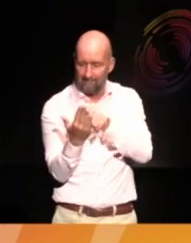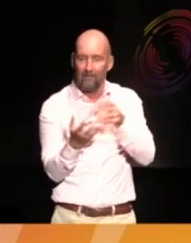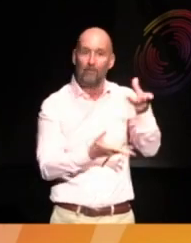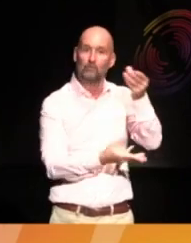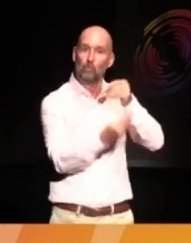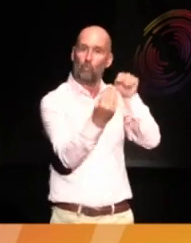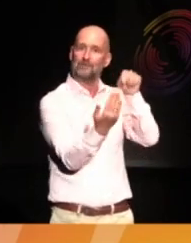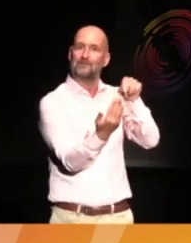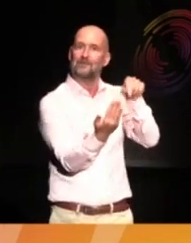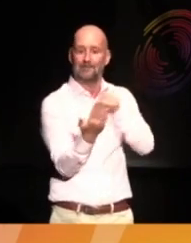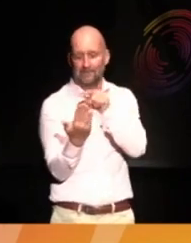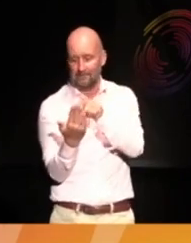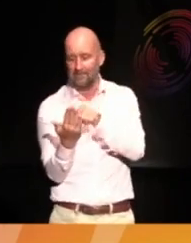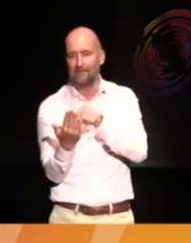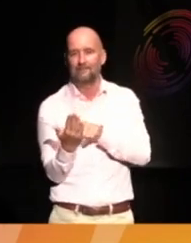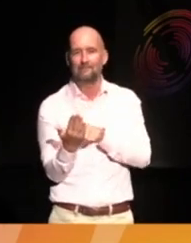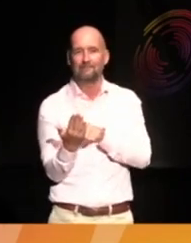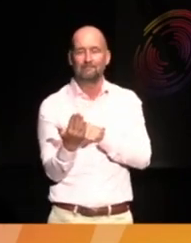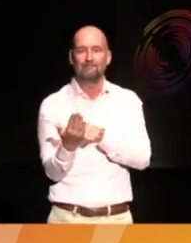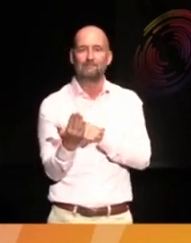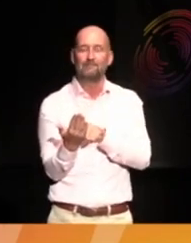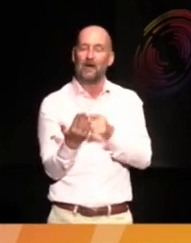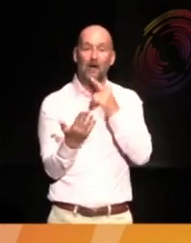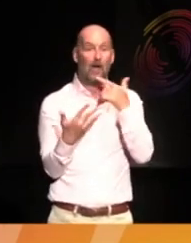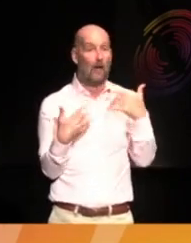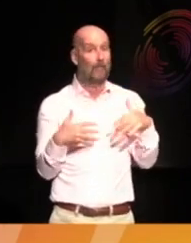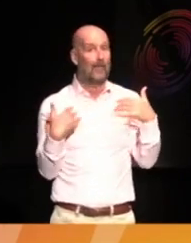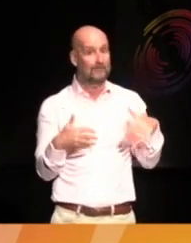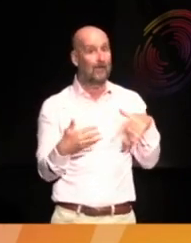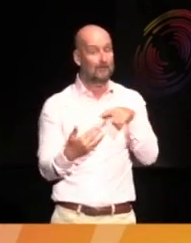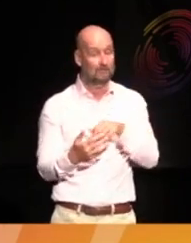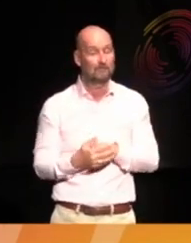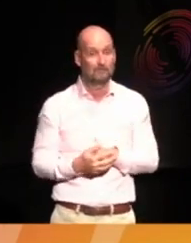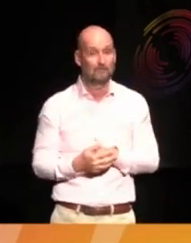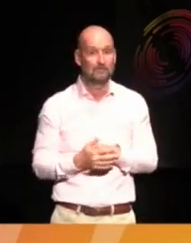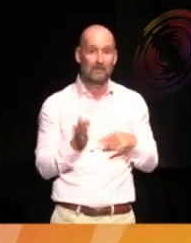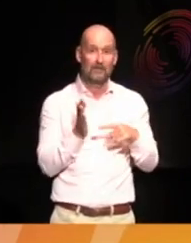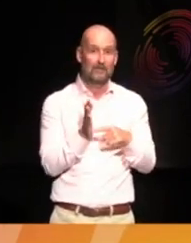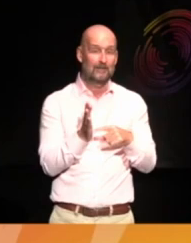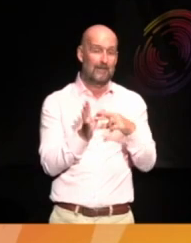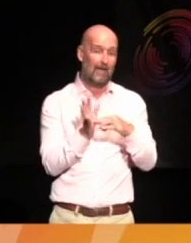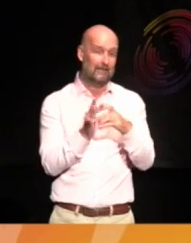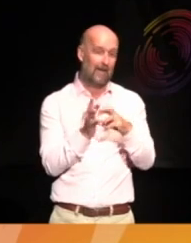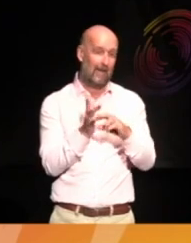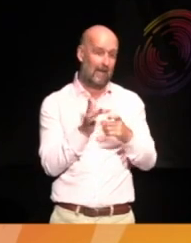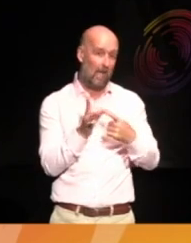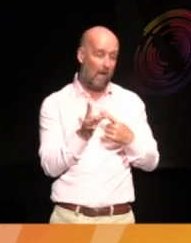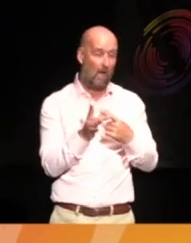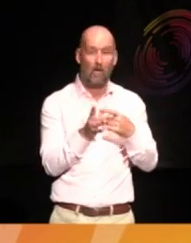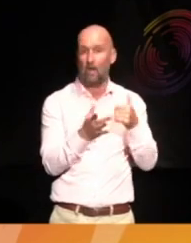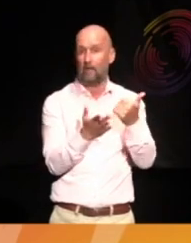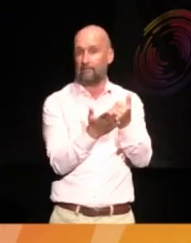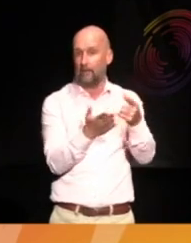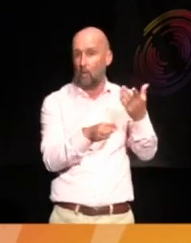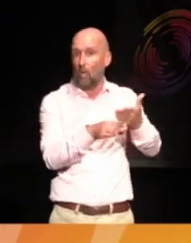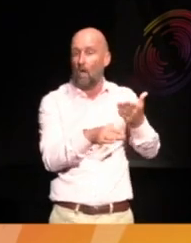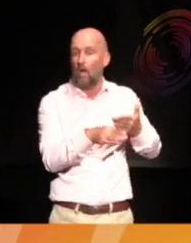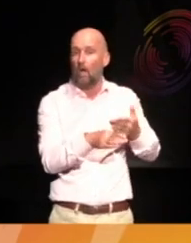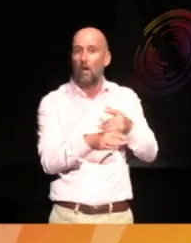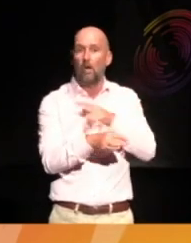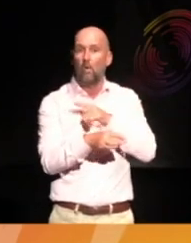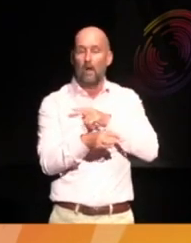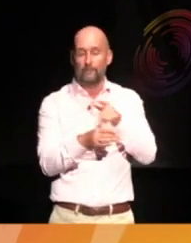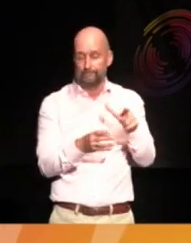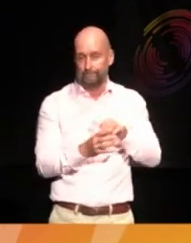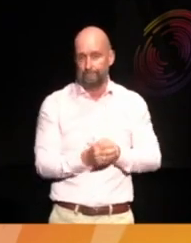the District Six Museum. It's quite an amazing museum. And then in Tanzania, Tanzania, they're also doing amazing work in terms of coming up with community museums,